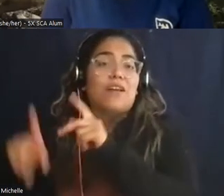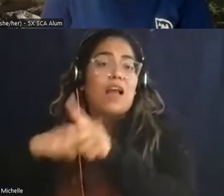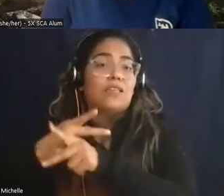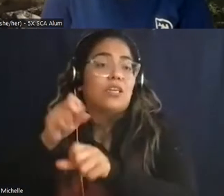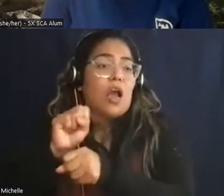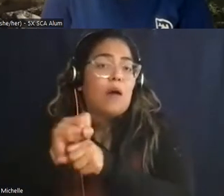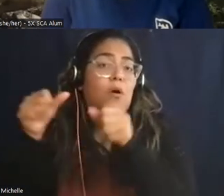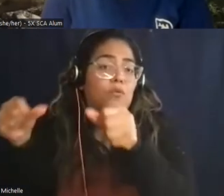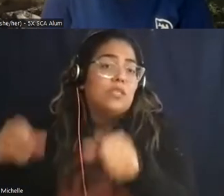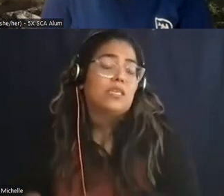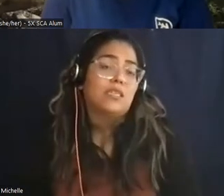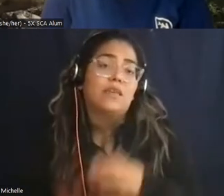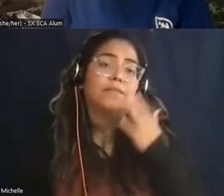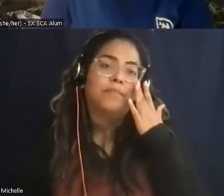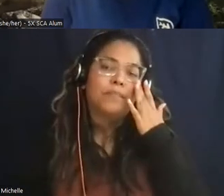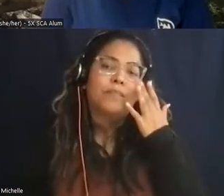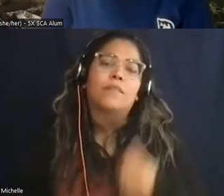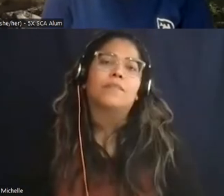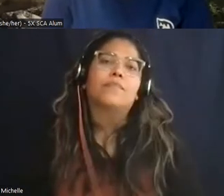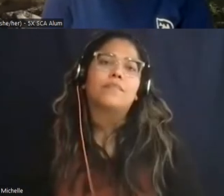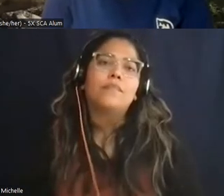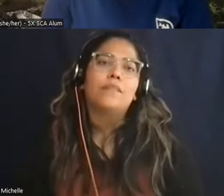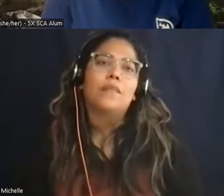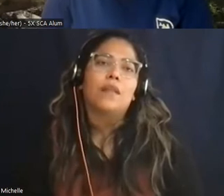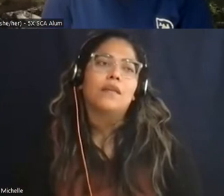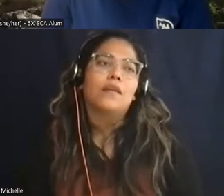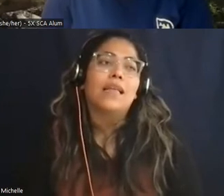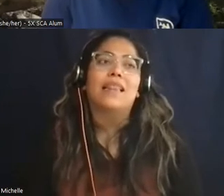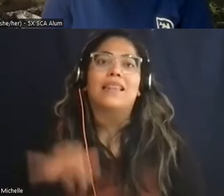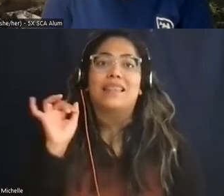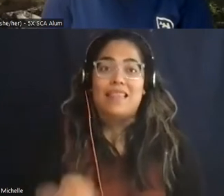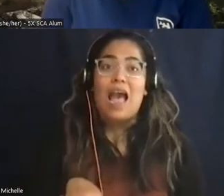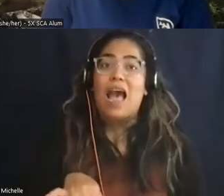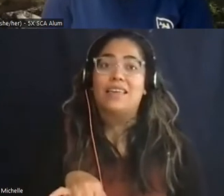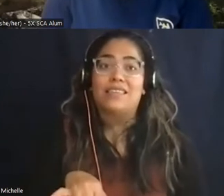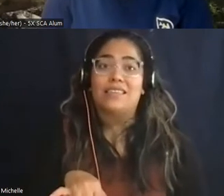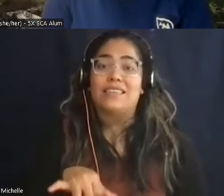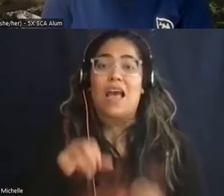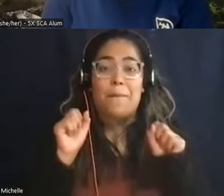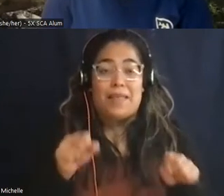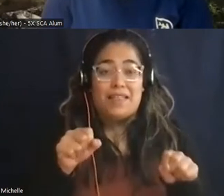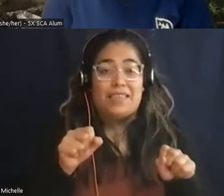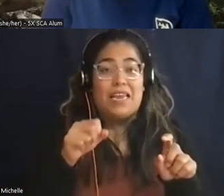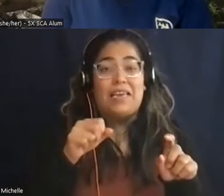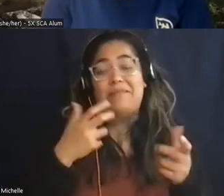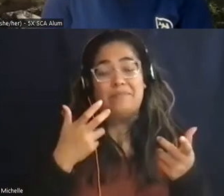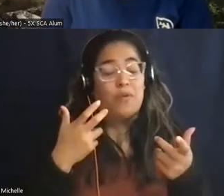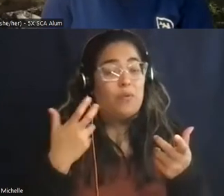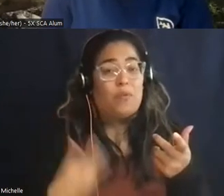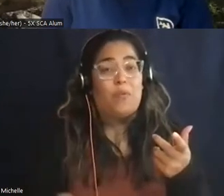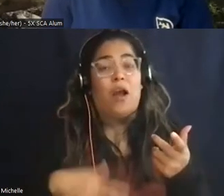and that is such a great of you know having that ability um